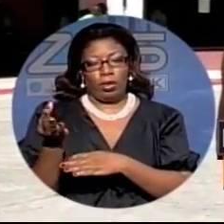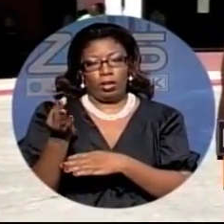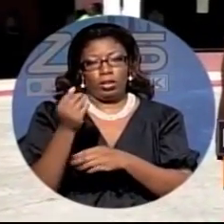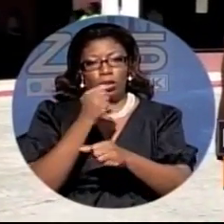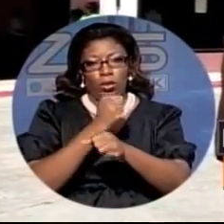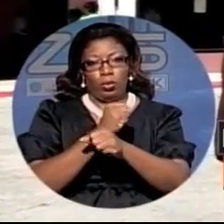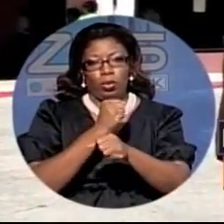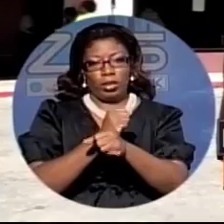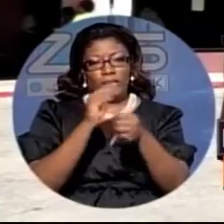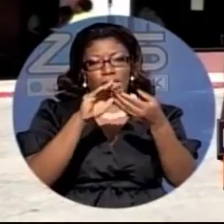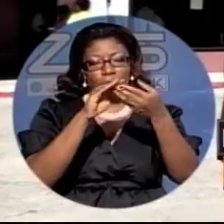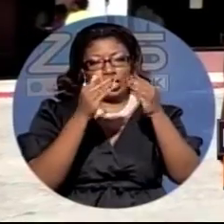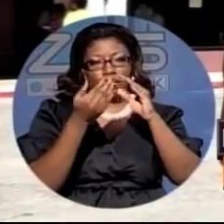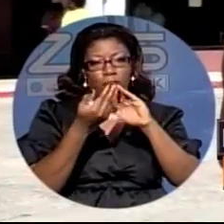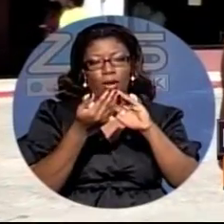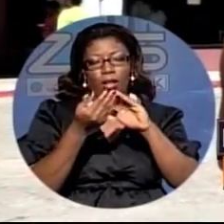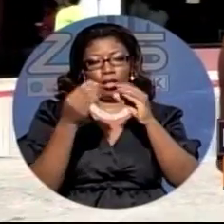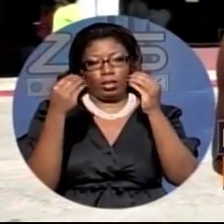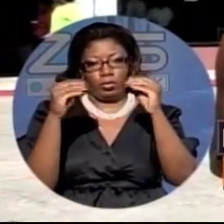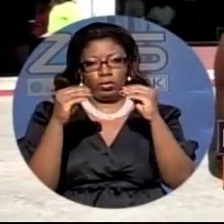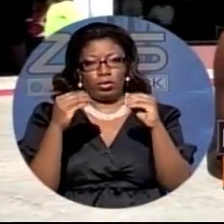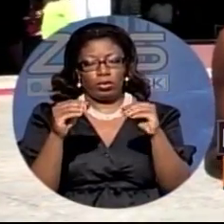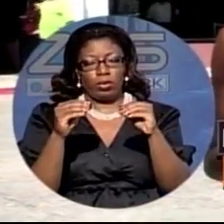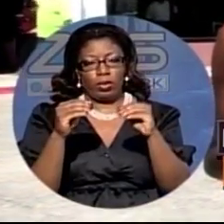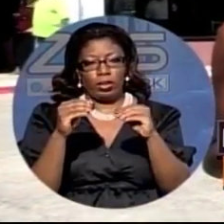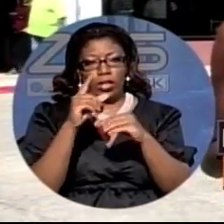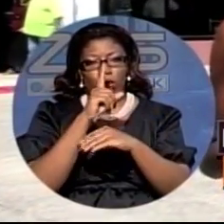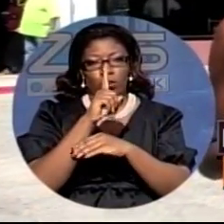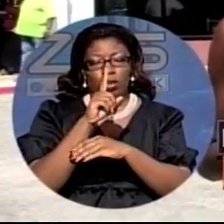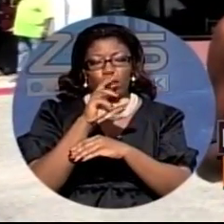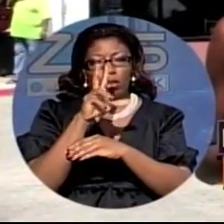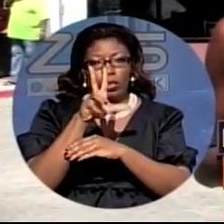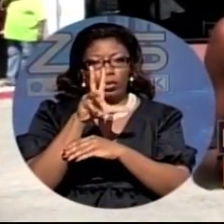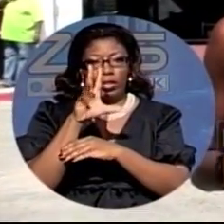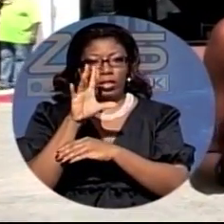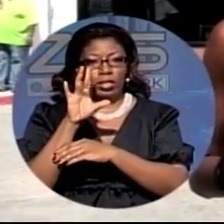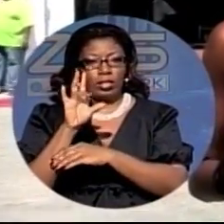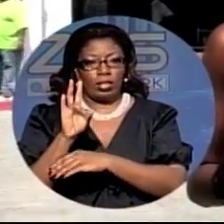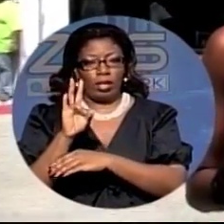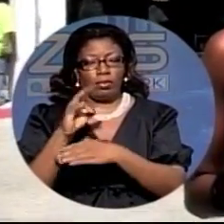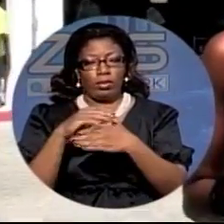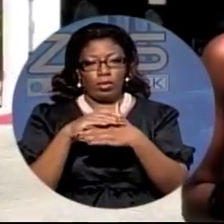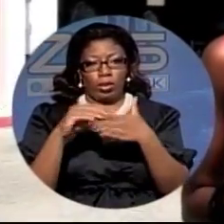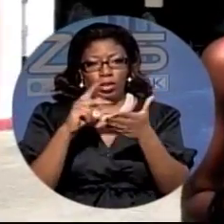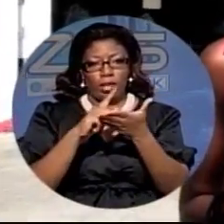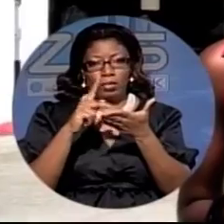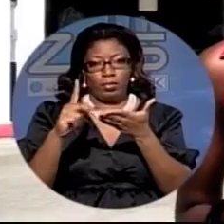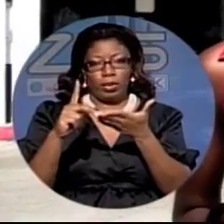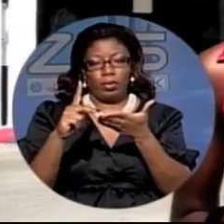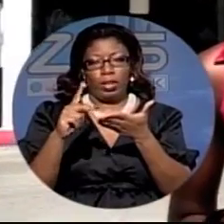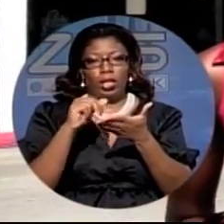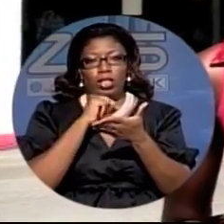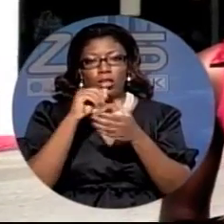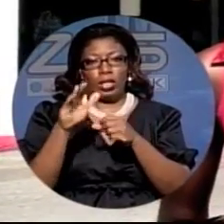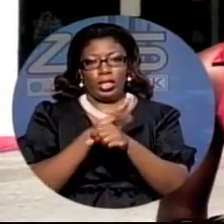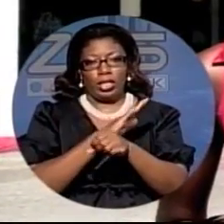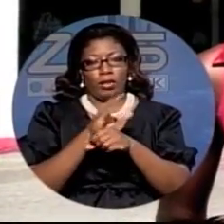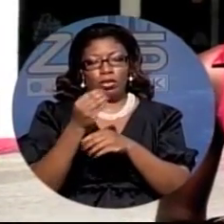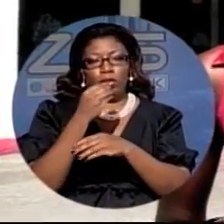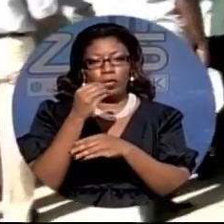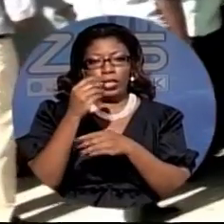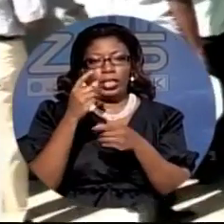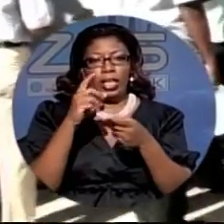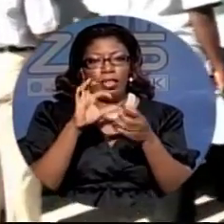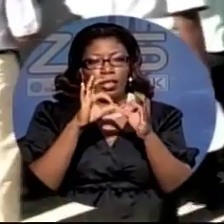markets food stores say one dollar and 62 cents or 37 dollars on their weekly pay stubs is not enough to feed their